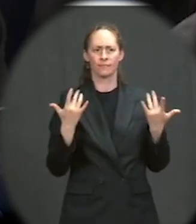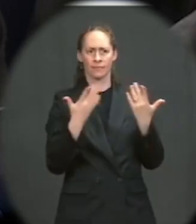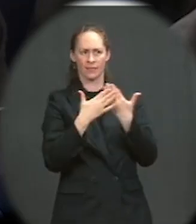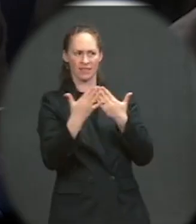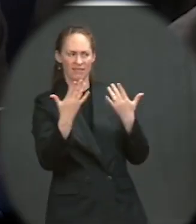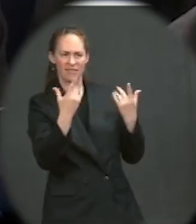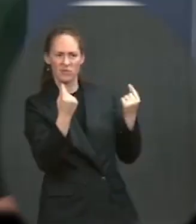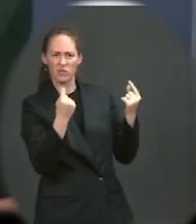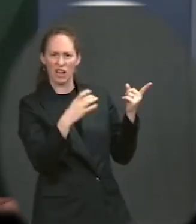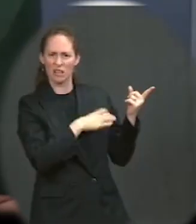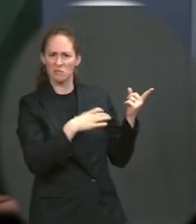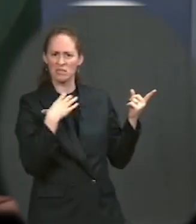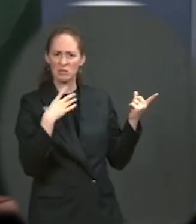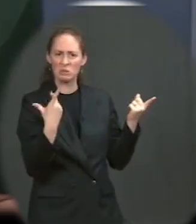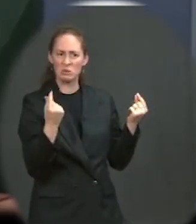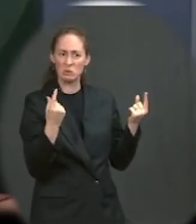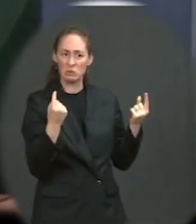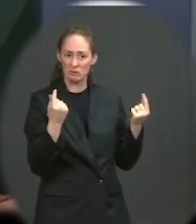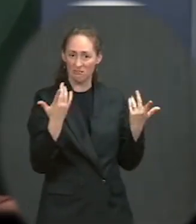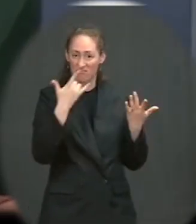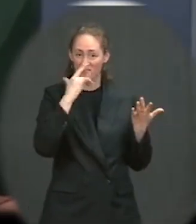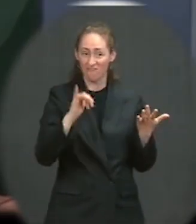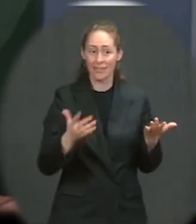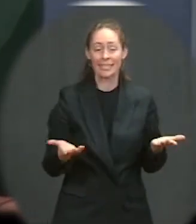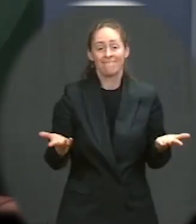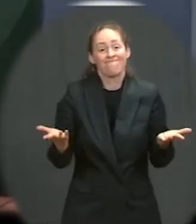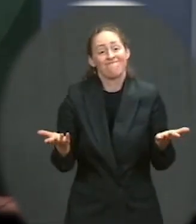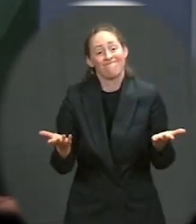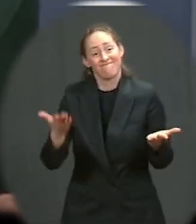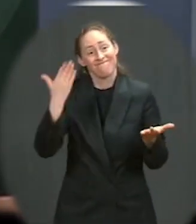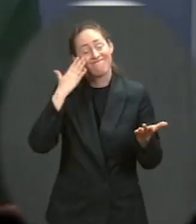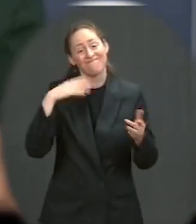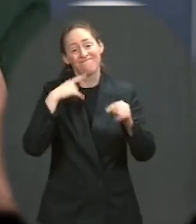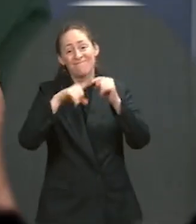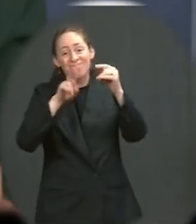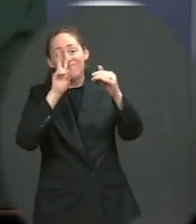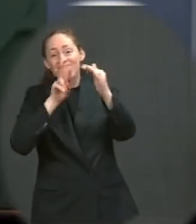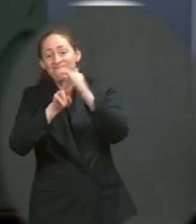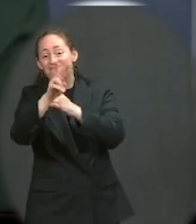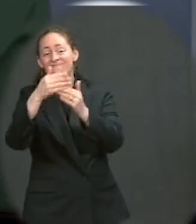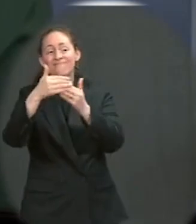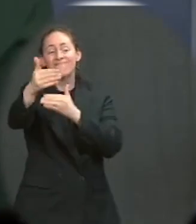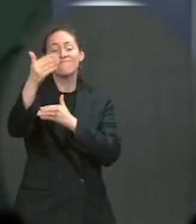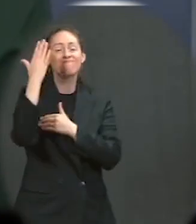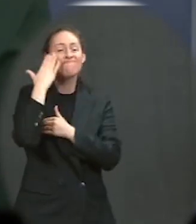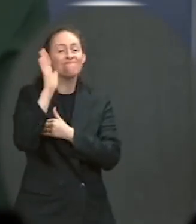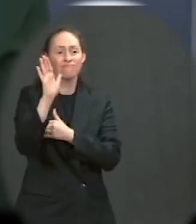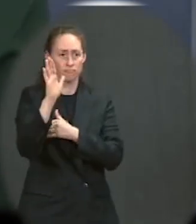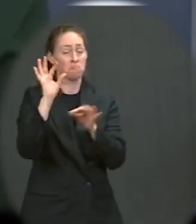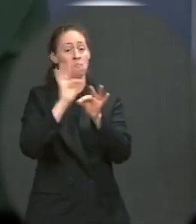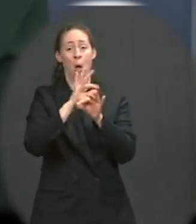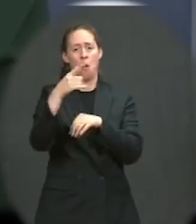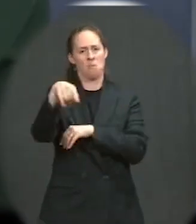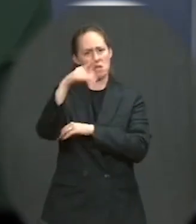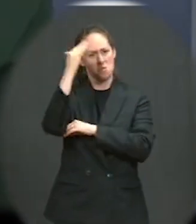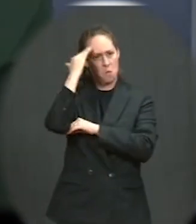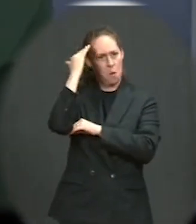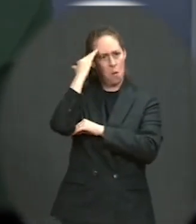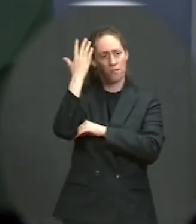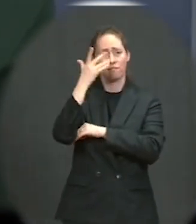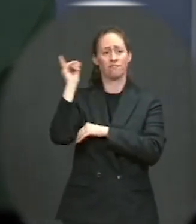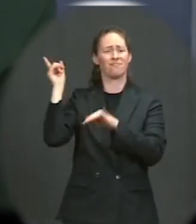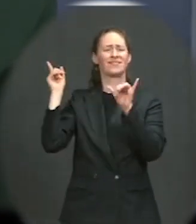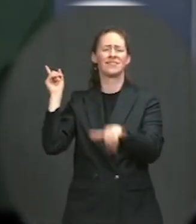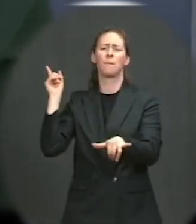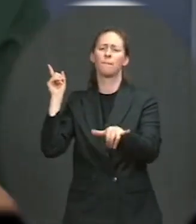Congress? We'll see. I don't think we can assess that quite yet. And I think what's important to know is that the president's going to keep fighting for